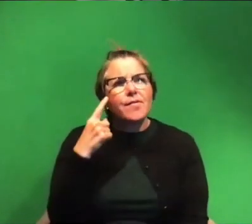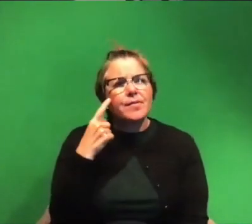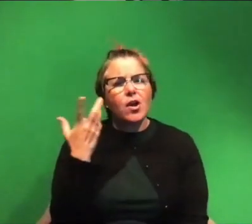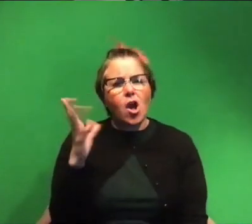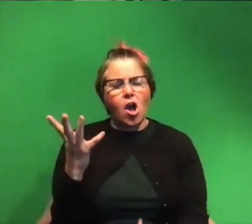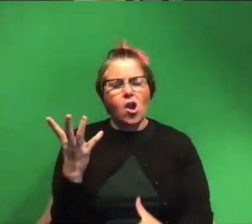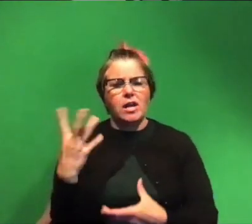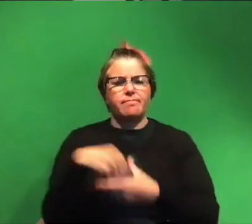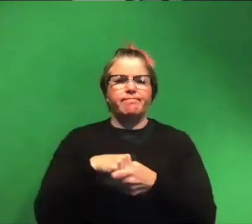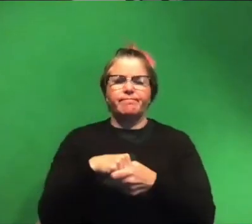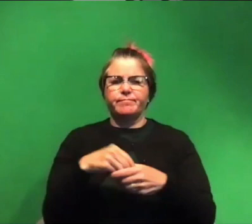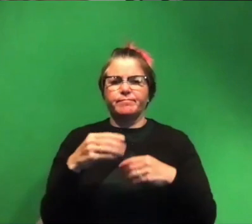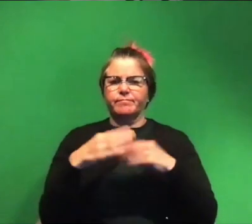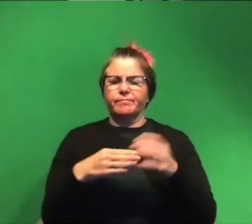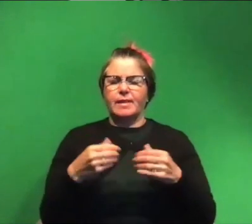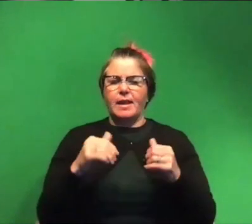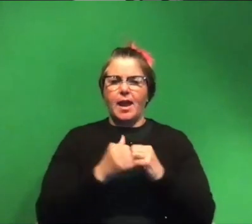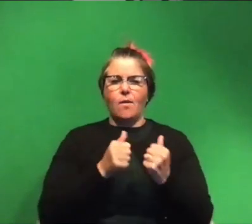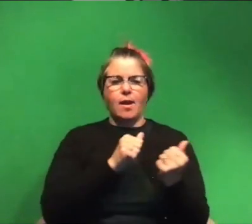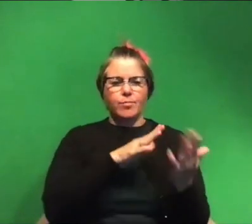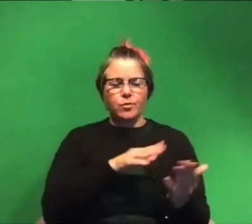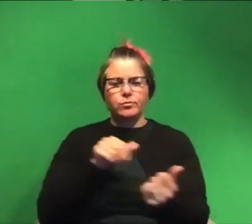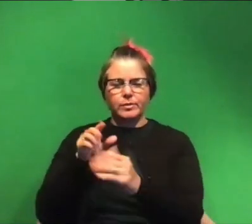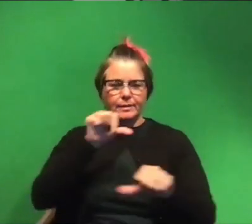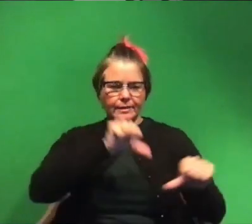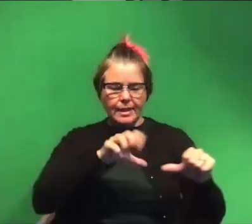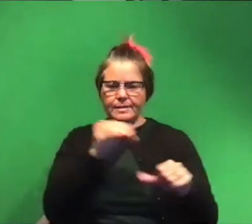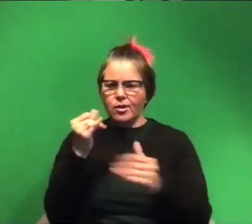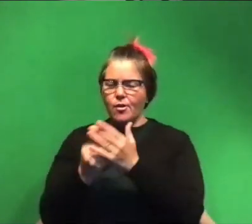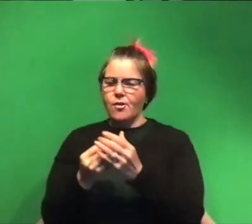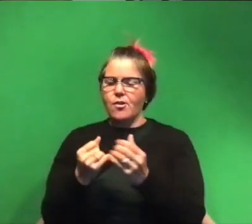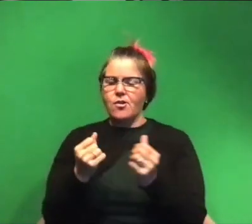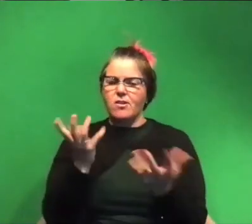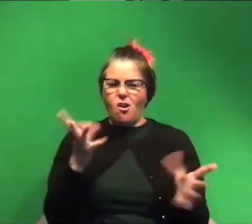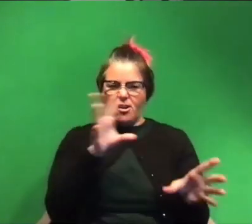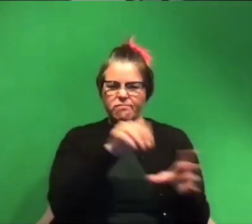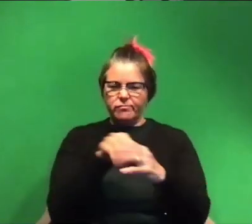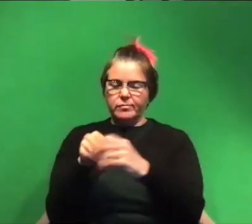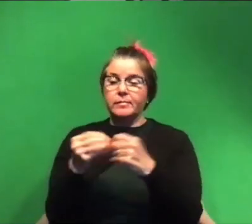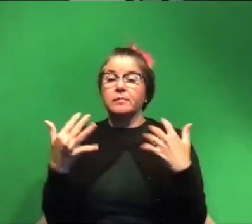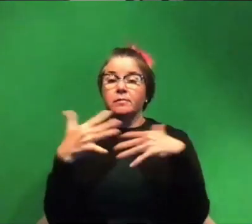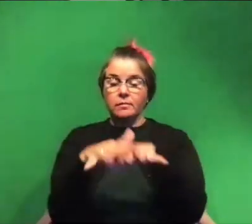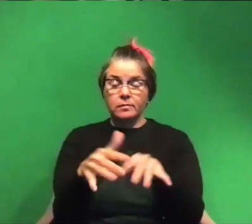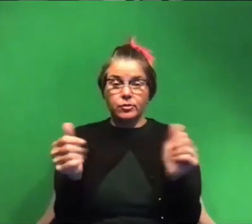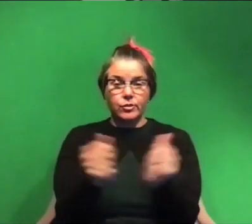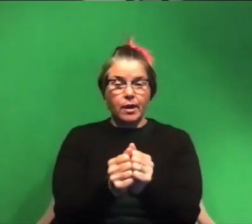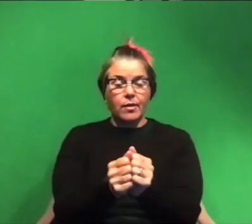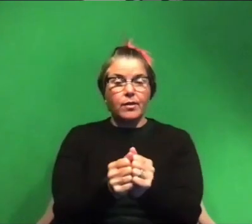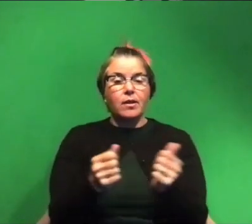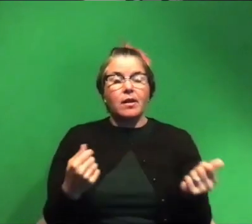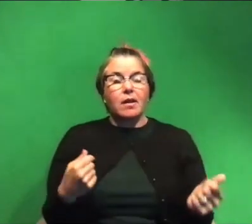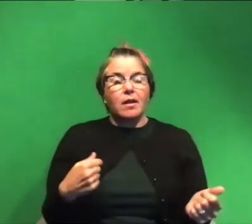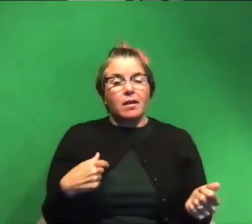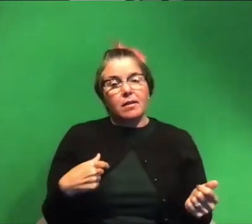into the way that i approached both my science and my art um that merging the two was something that i was able to